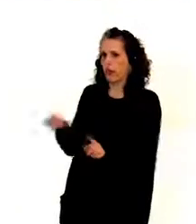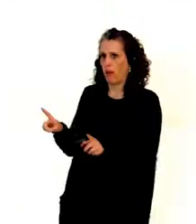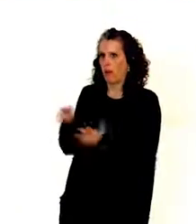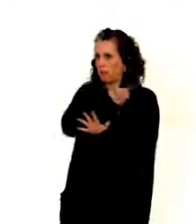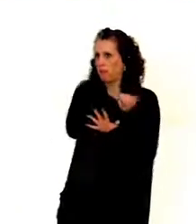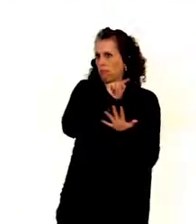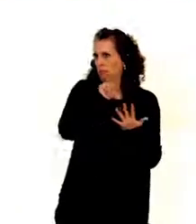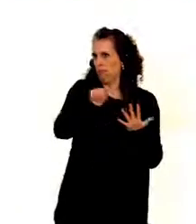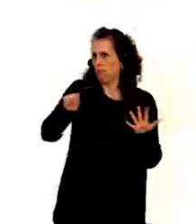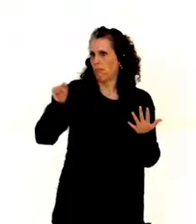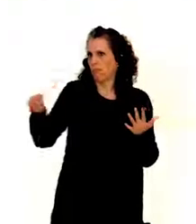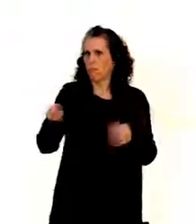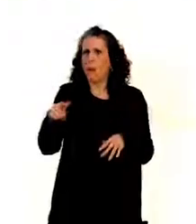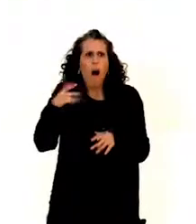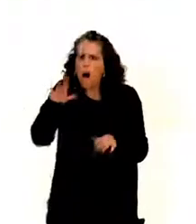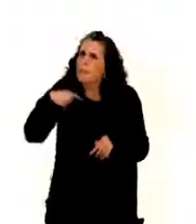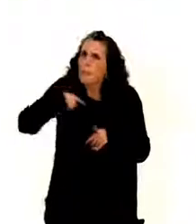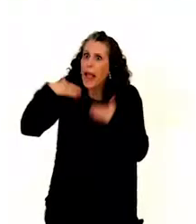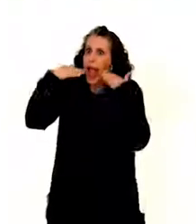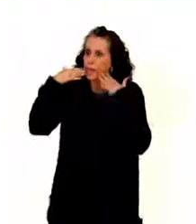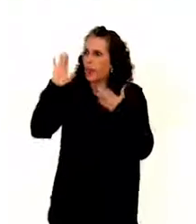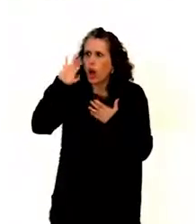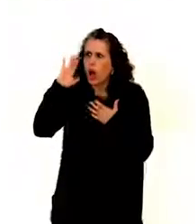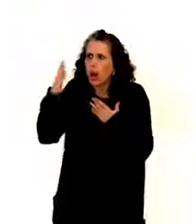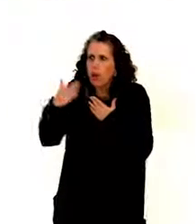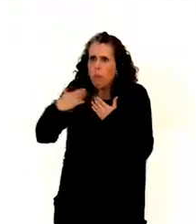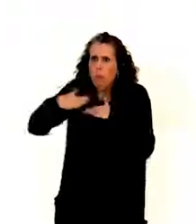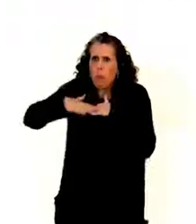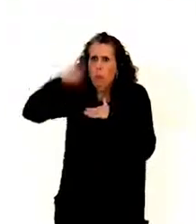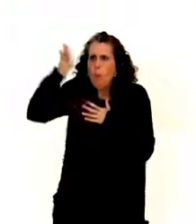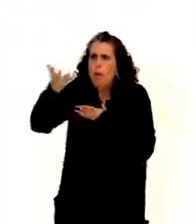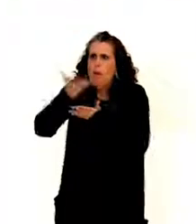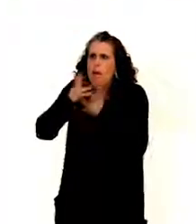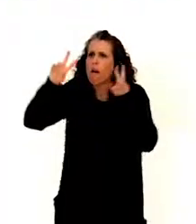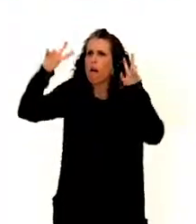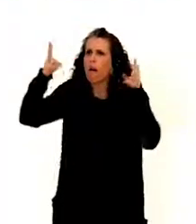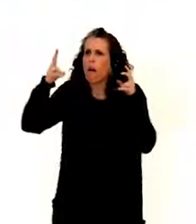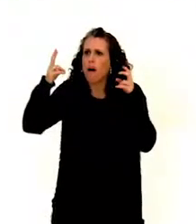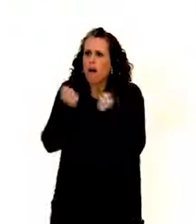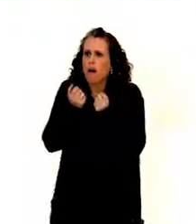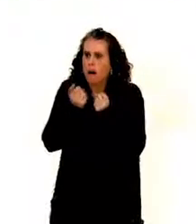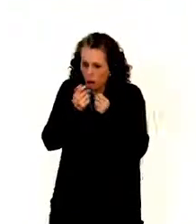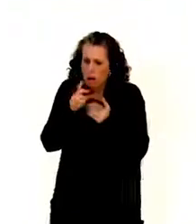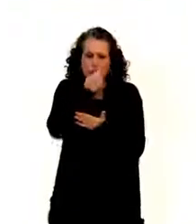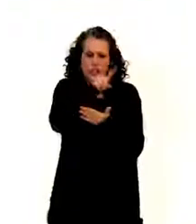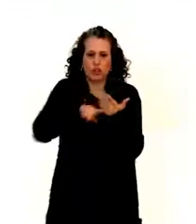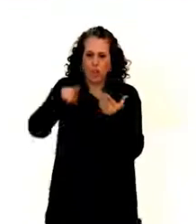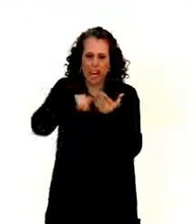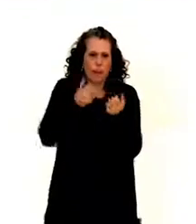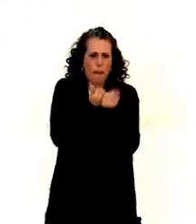And I was happy to hear that there will be more talk about it, especially about multiple intersectional discrimination,